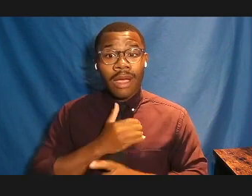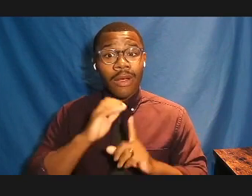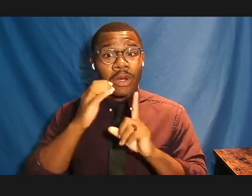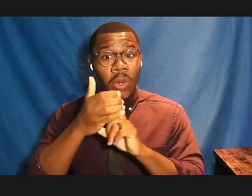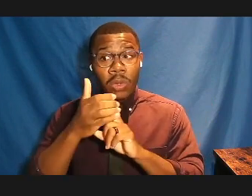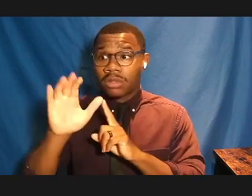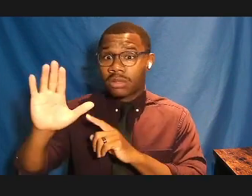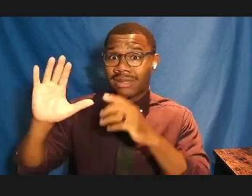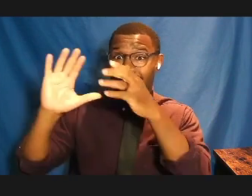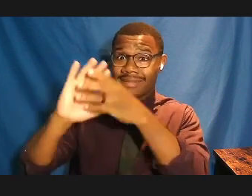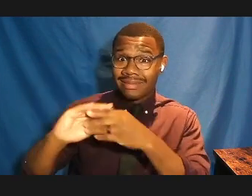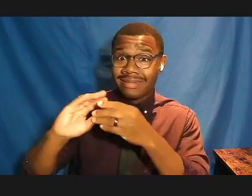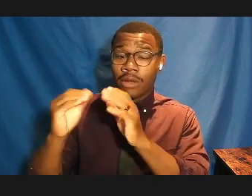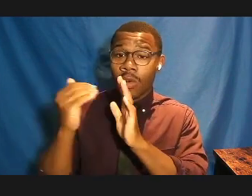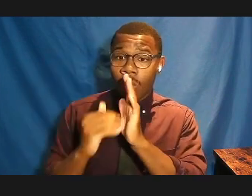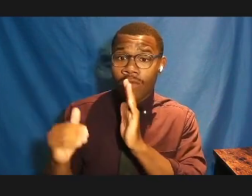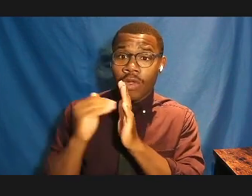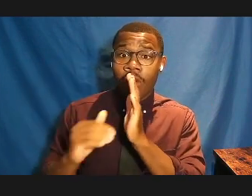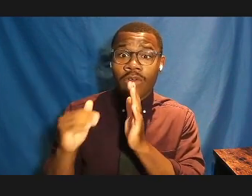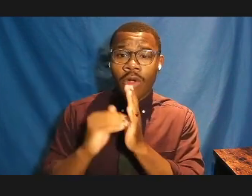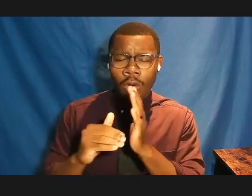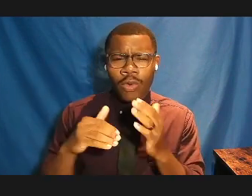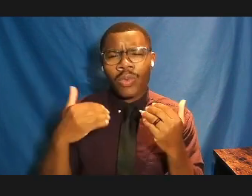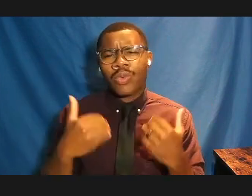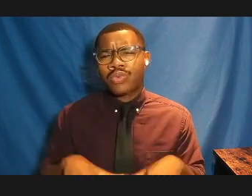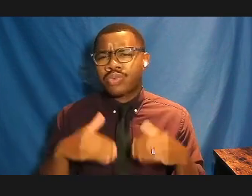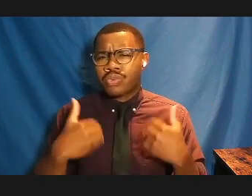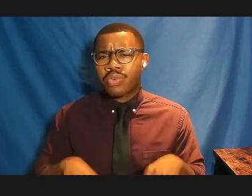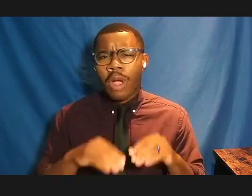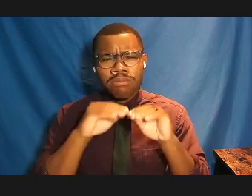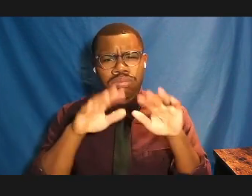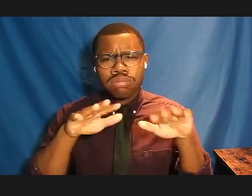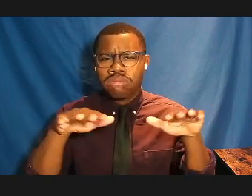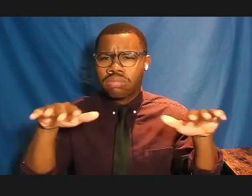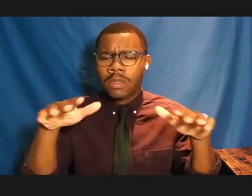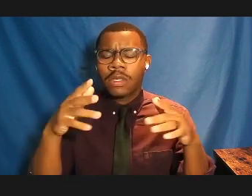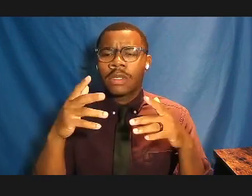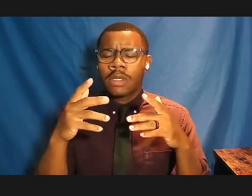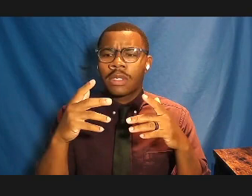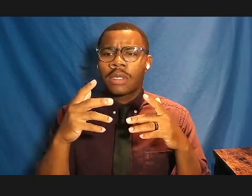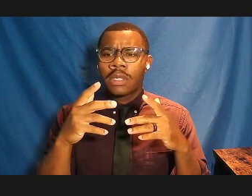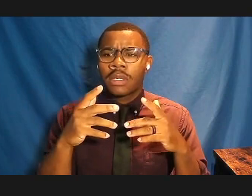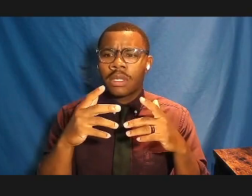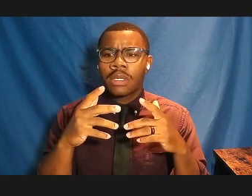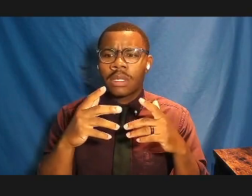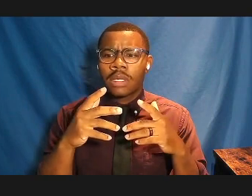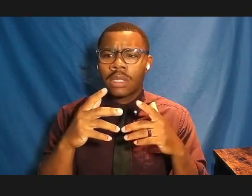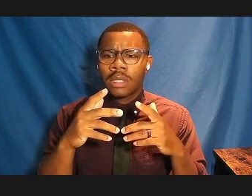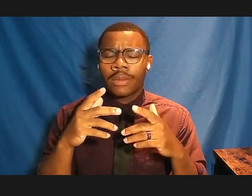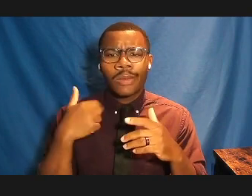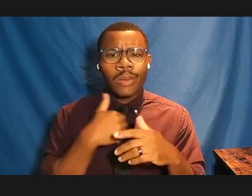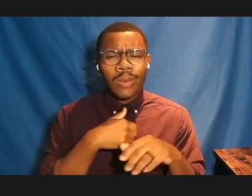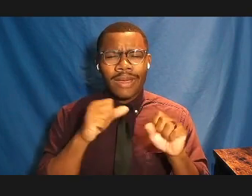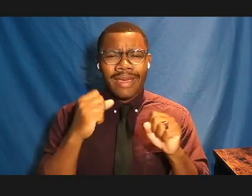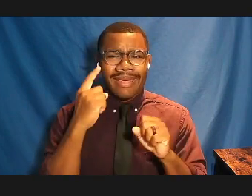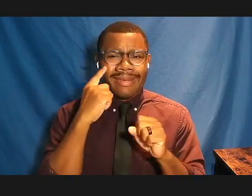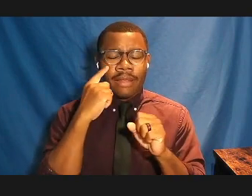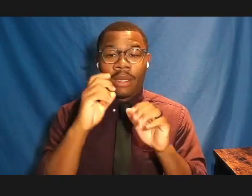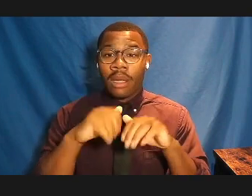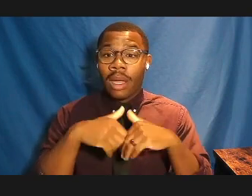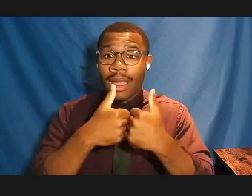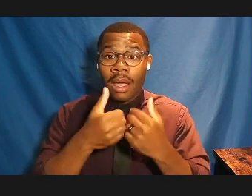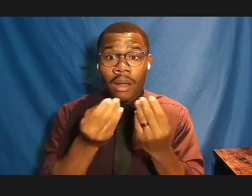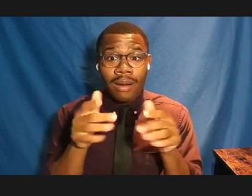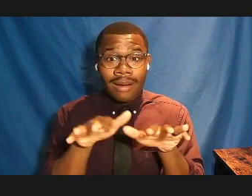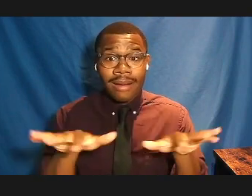just resonates, and it has so much to offer us for how to take care of the land, how to take care of ourselves. I think as a Native person, I